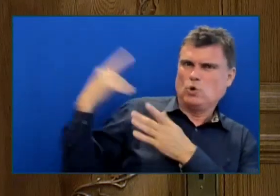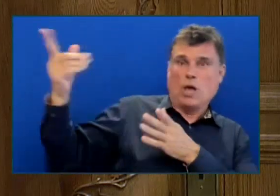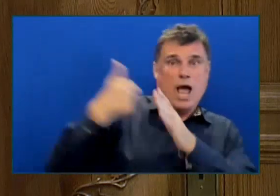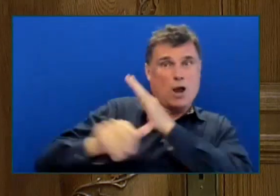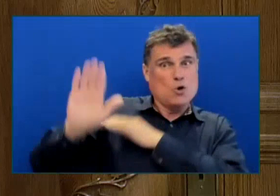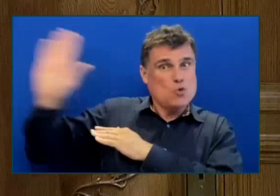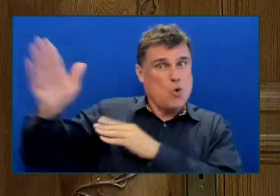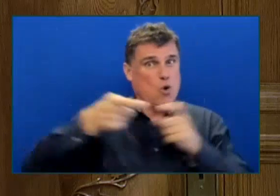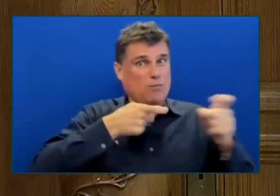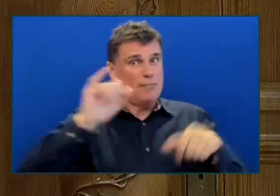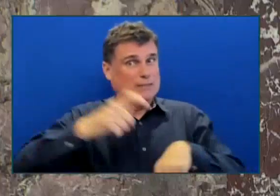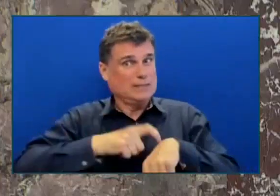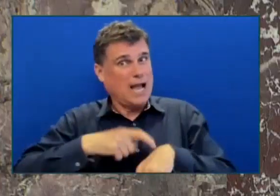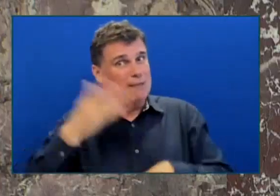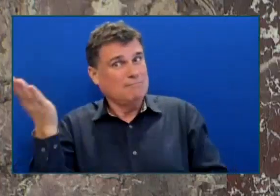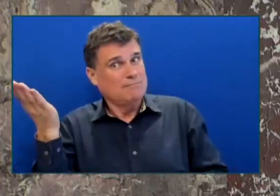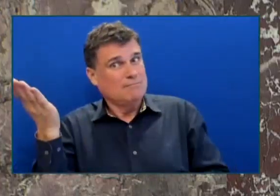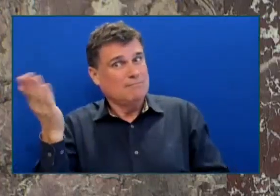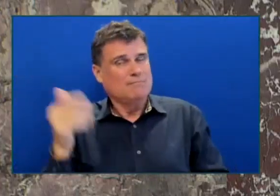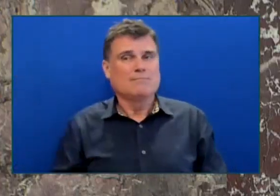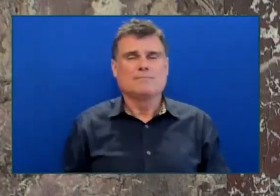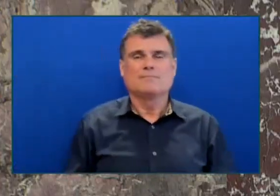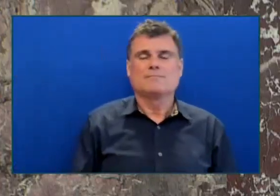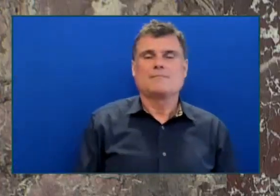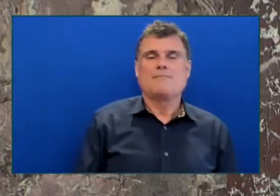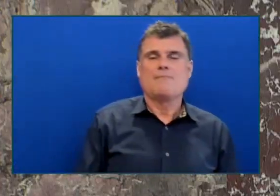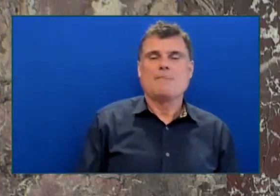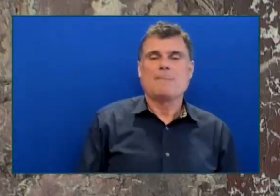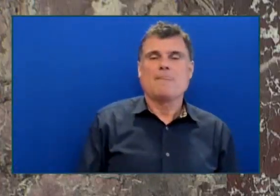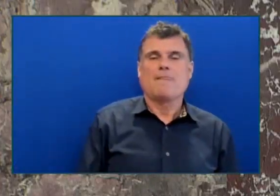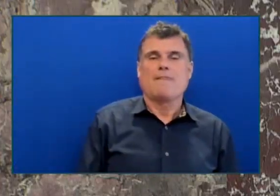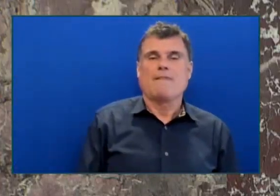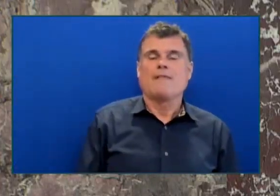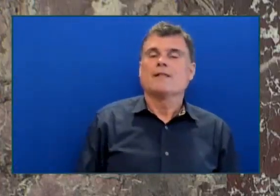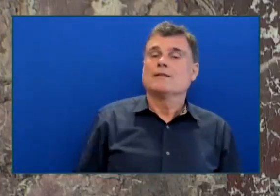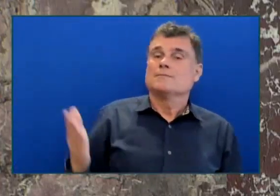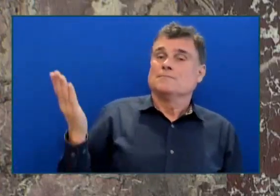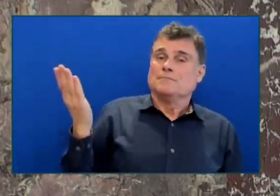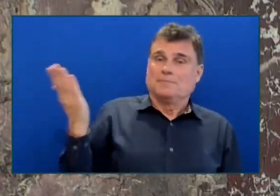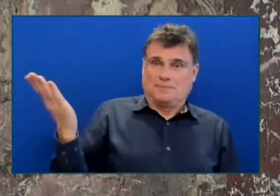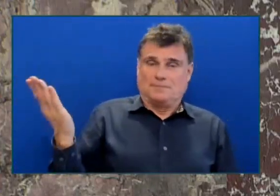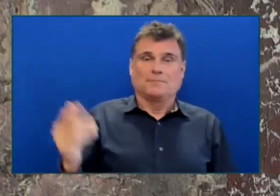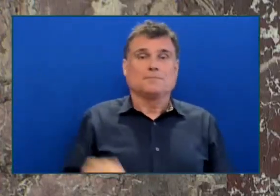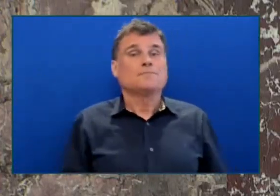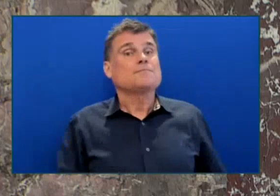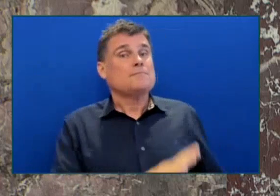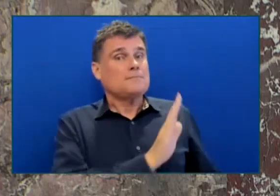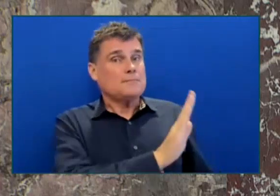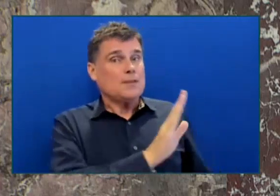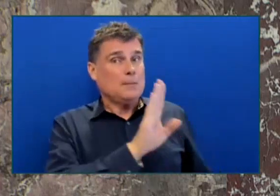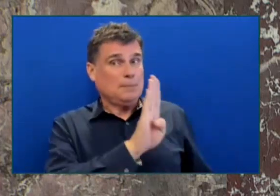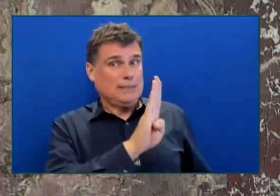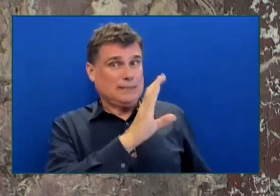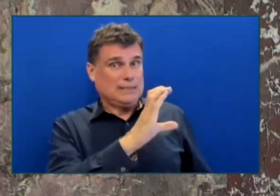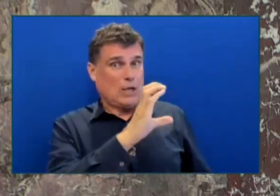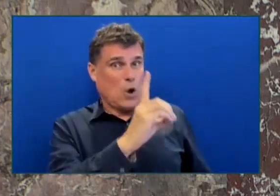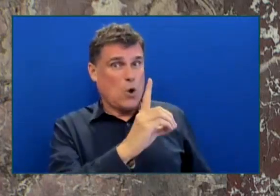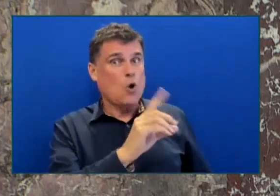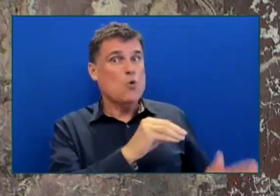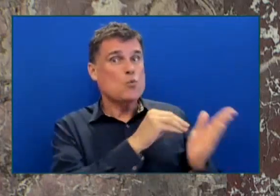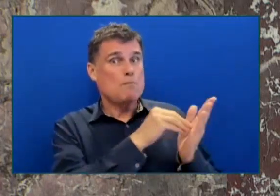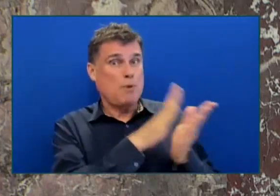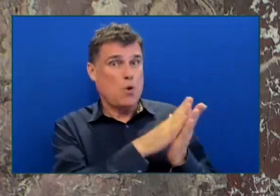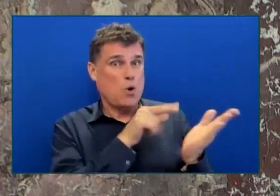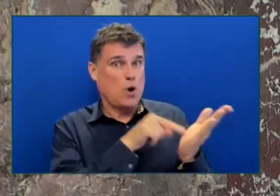The Member correctly notes that the BDO report, as I understand it, commission by the BC Liberal government into activity that took